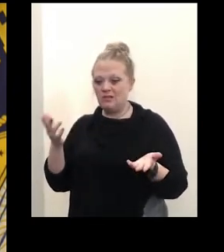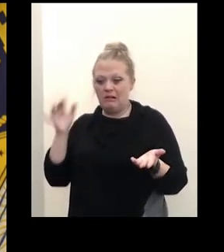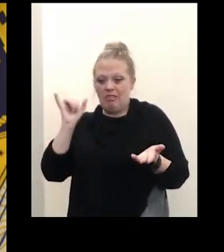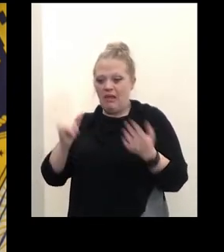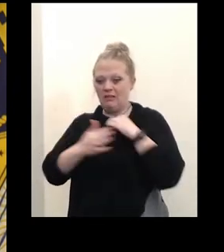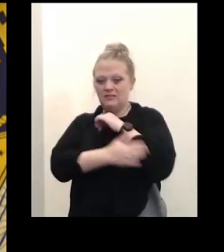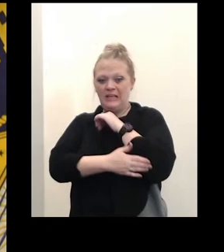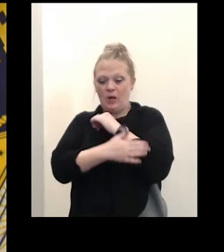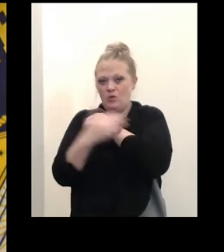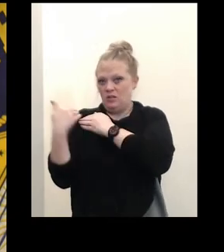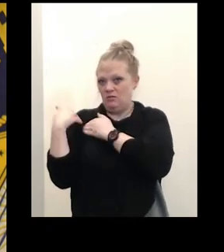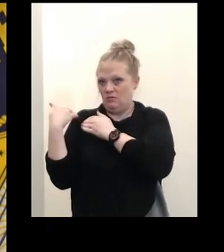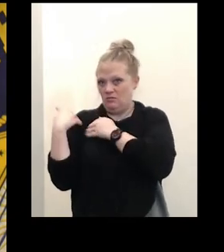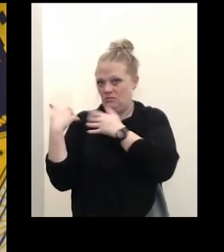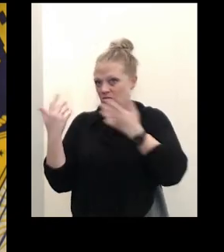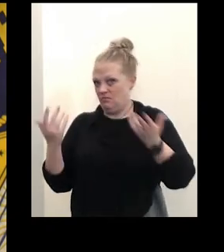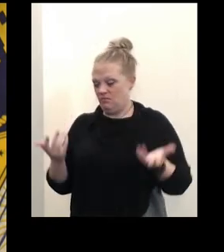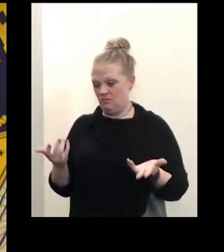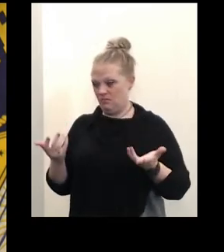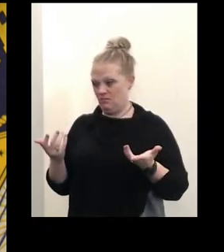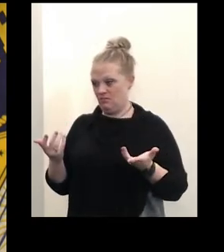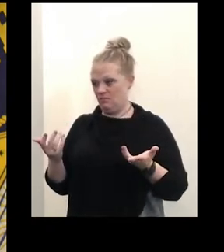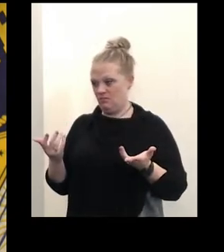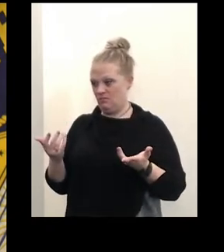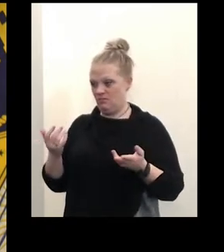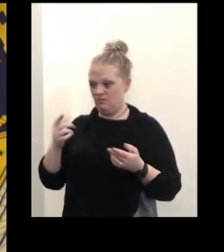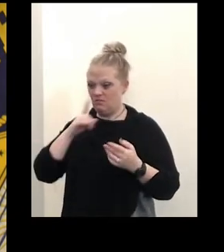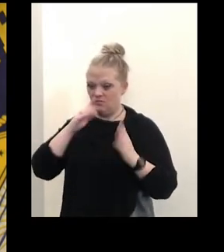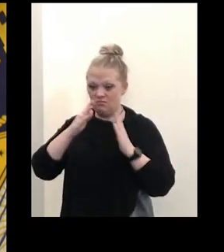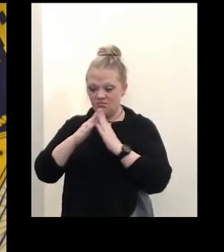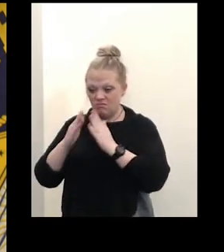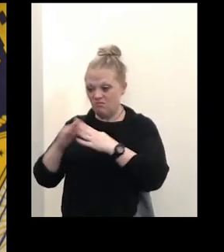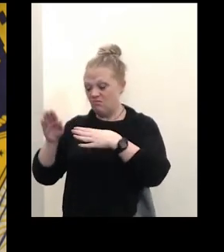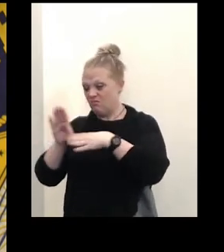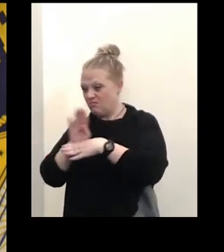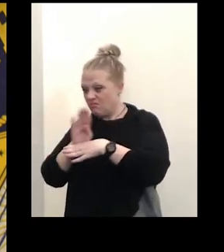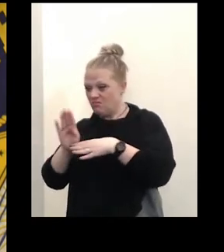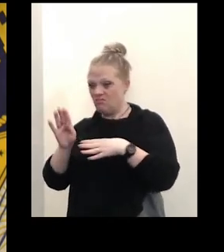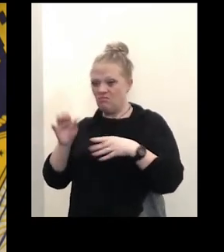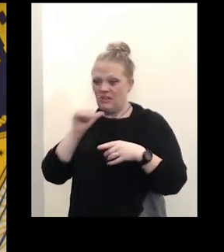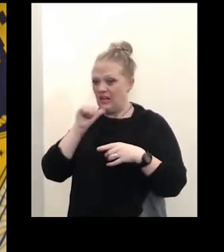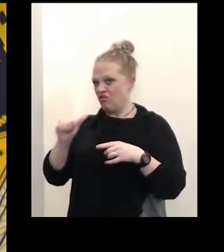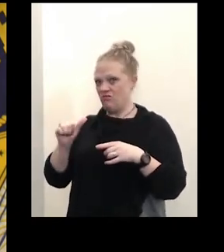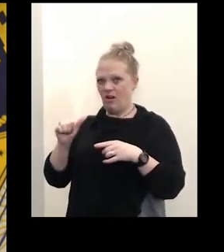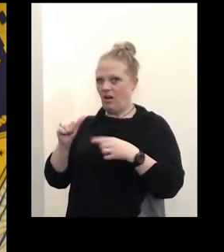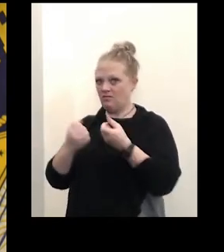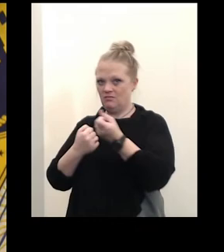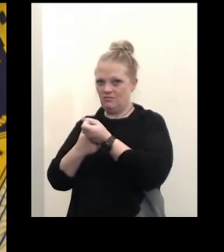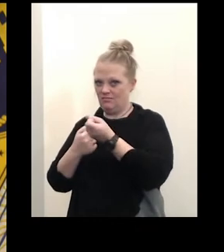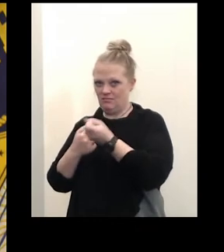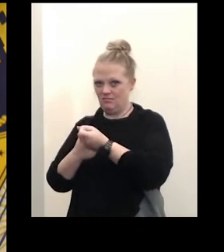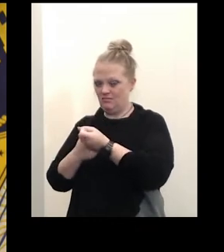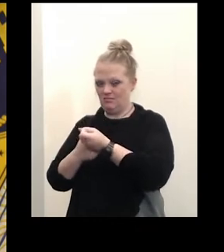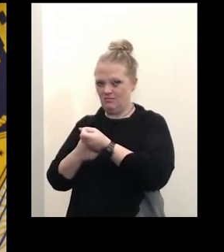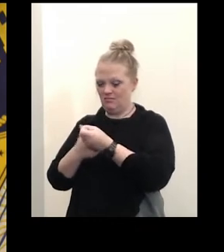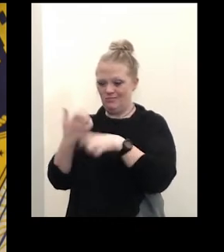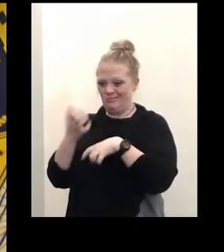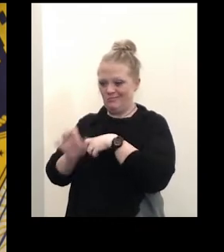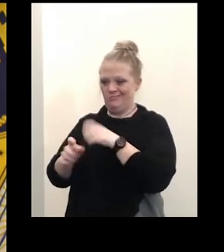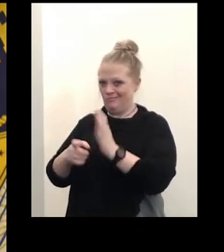yet there are you know municipalities there are businesses who are not enforcing um the mandate